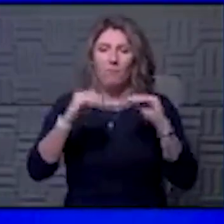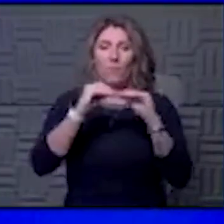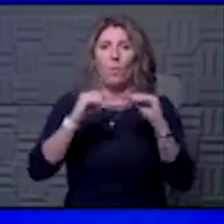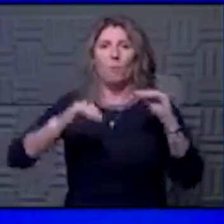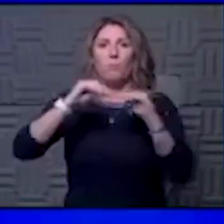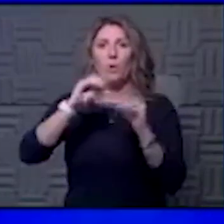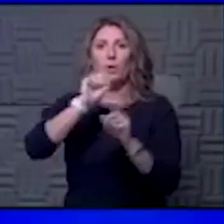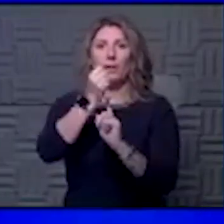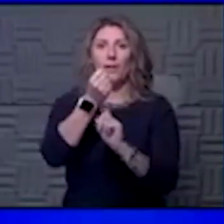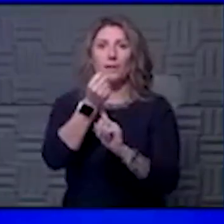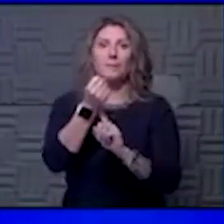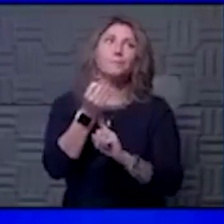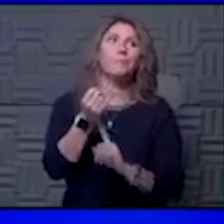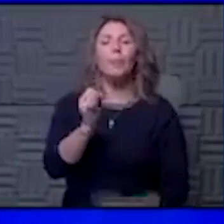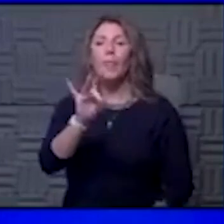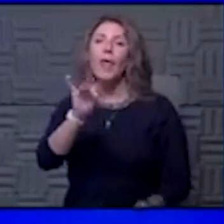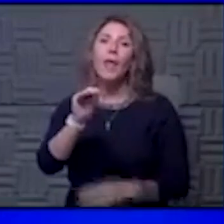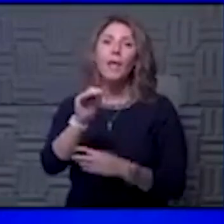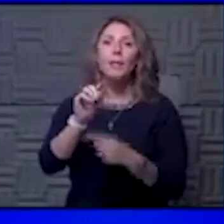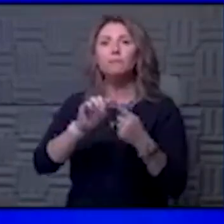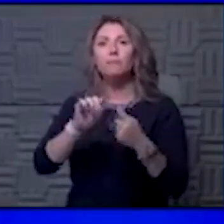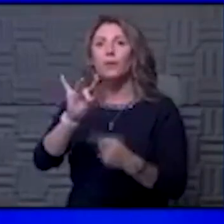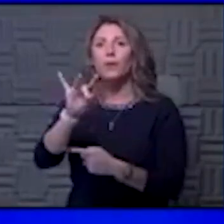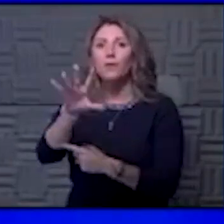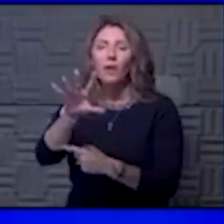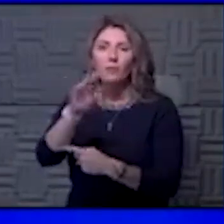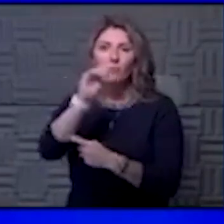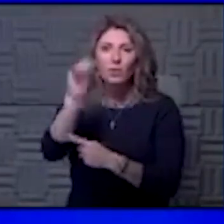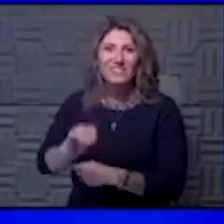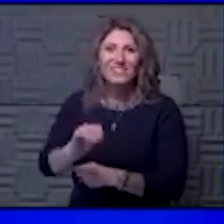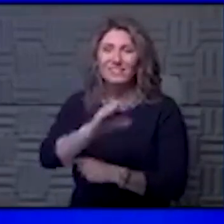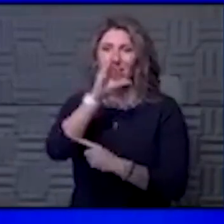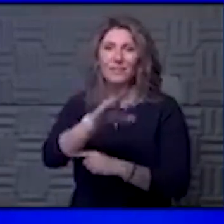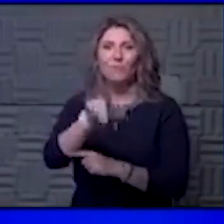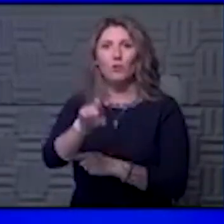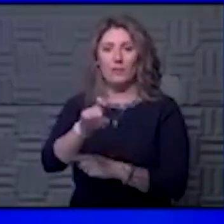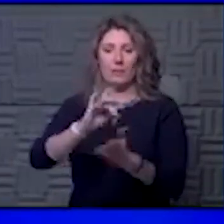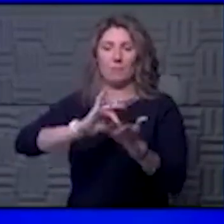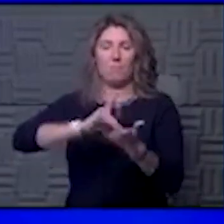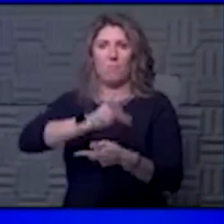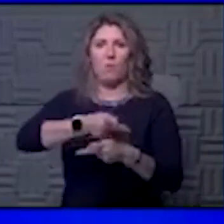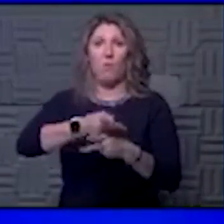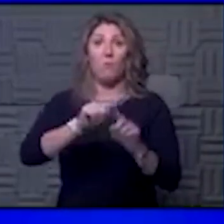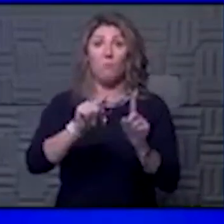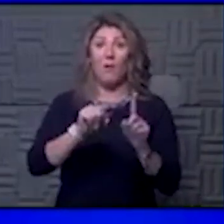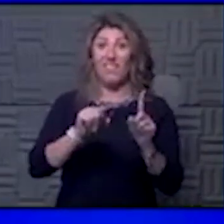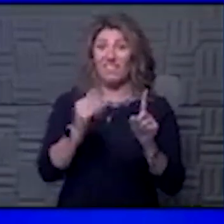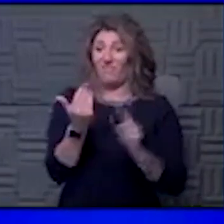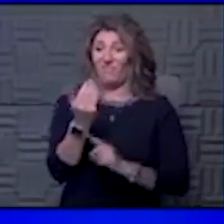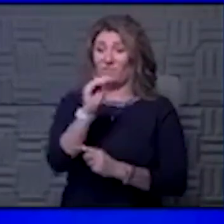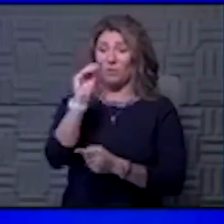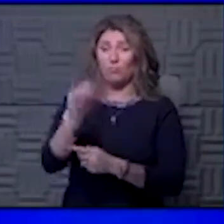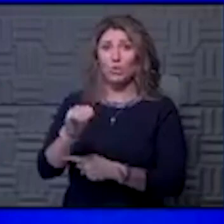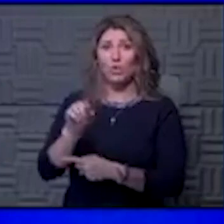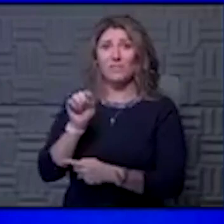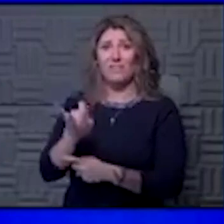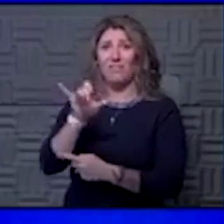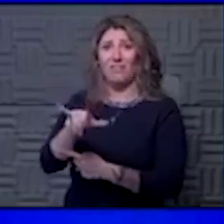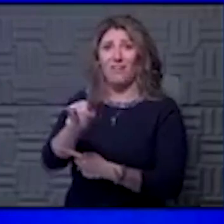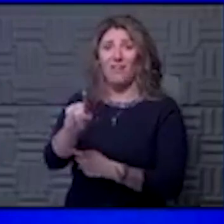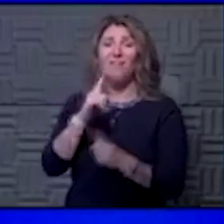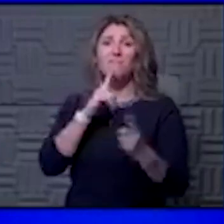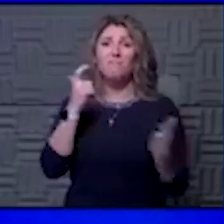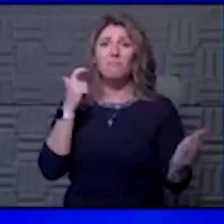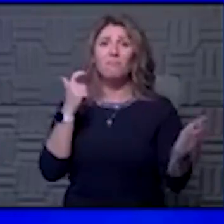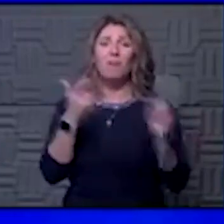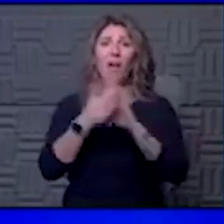cases, even though 80 to 85% of the people will never have to seek medical care, that other 15%, that percentage becomes